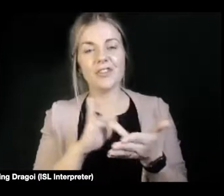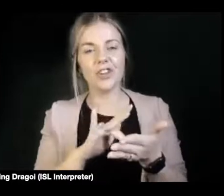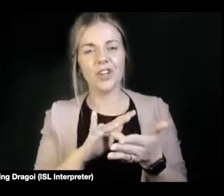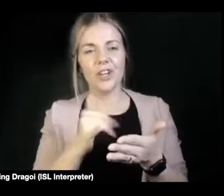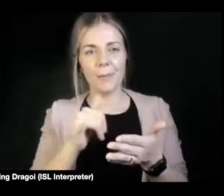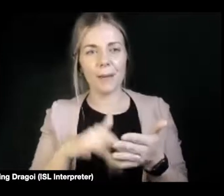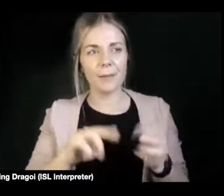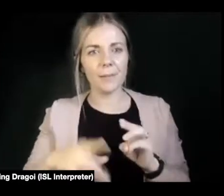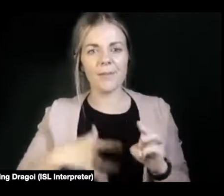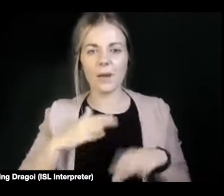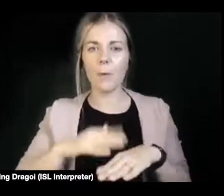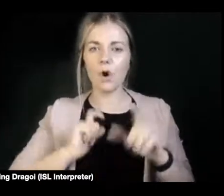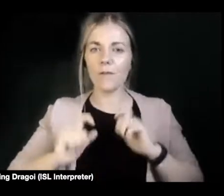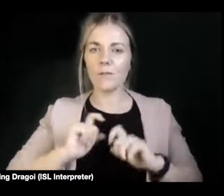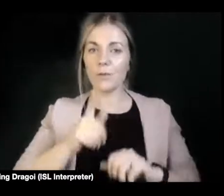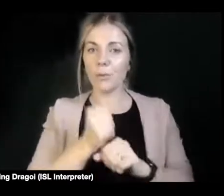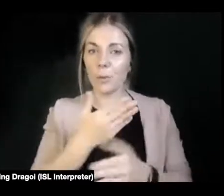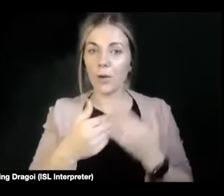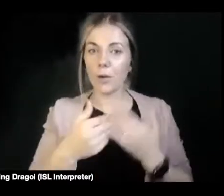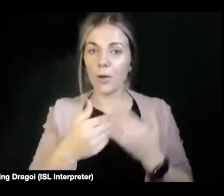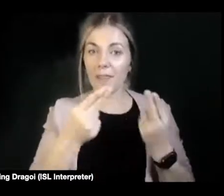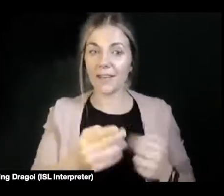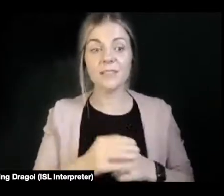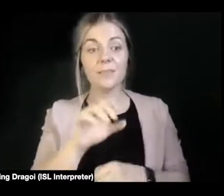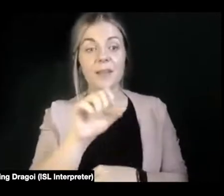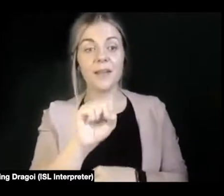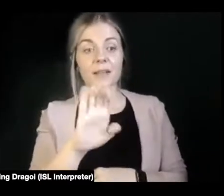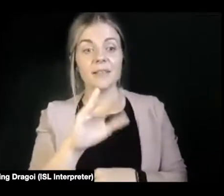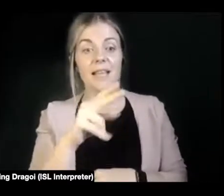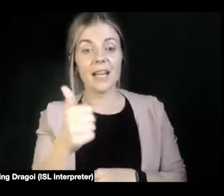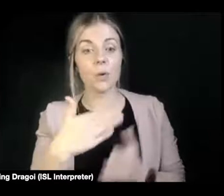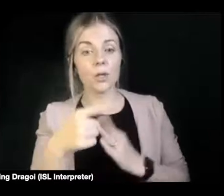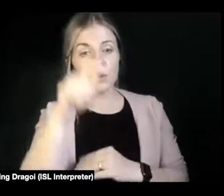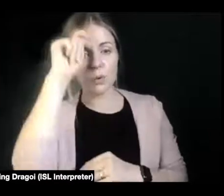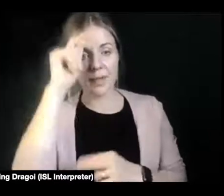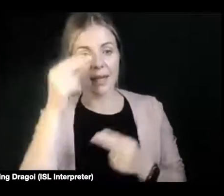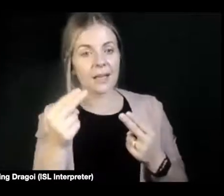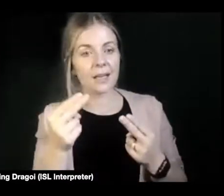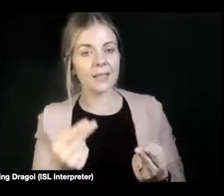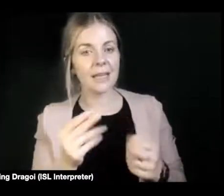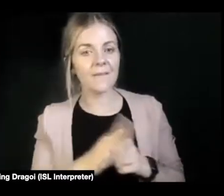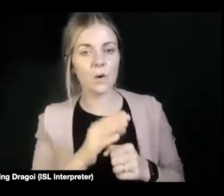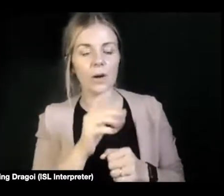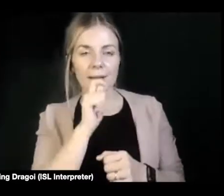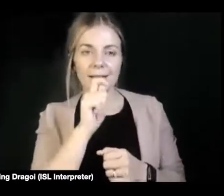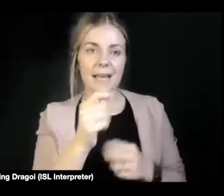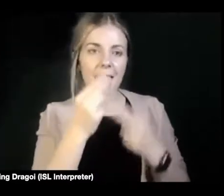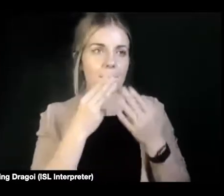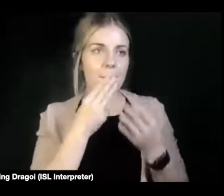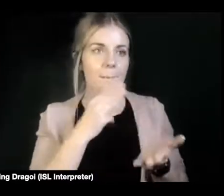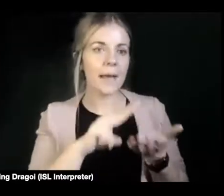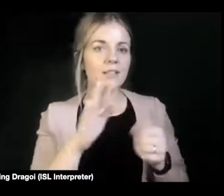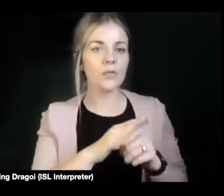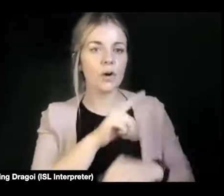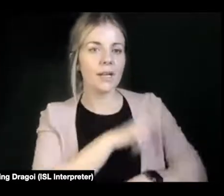speaking about what they need. And Selina, what do you think you respond to a message to disabled people, especially